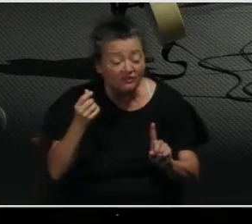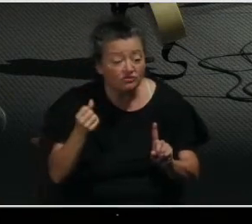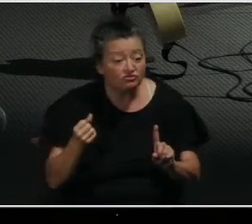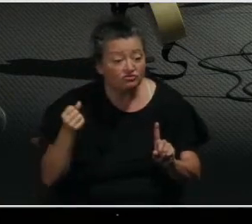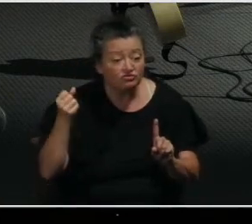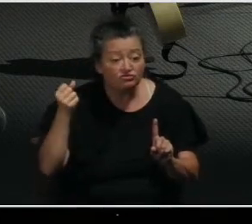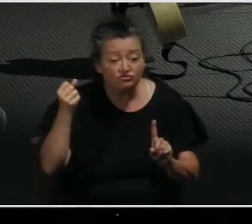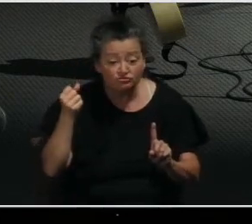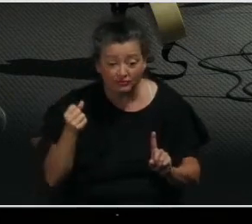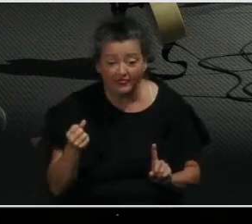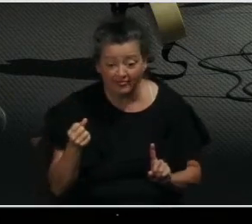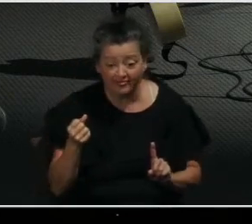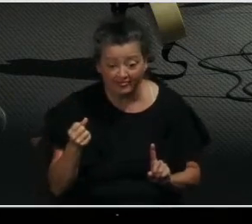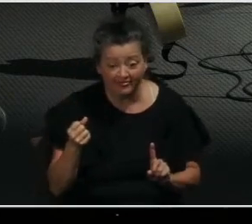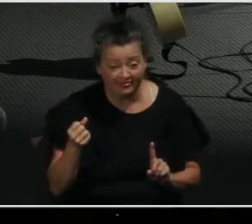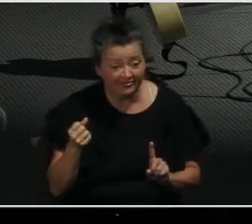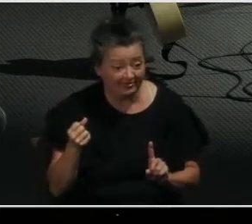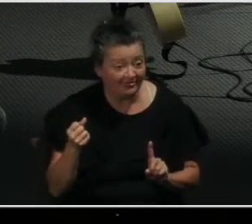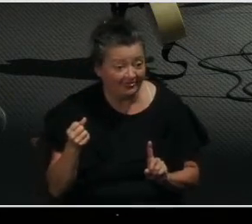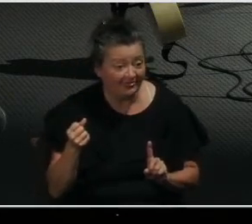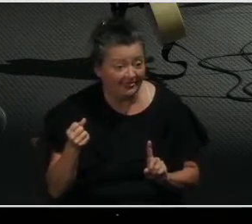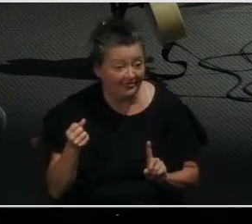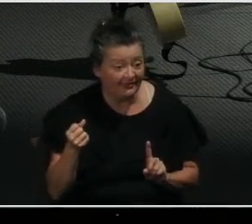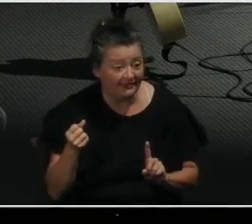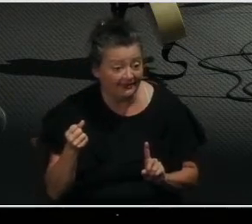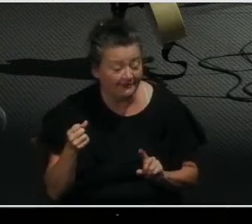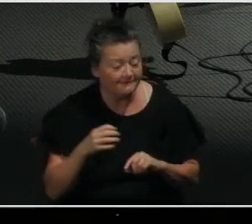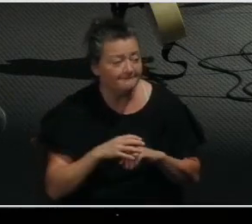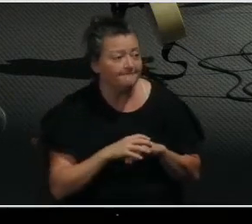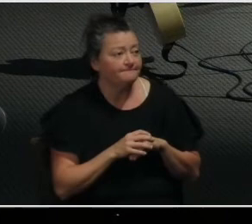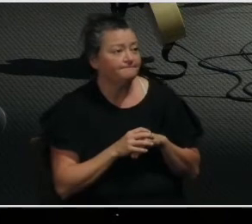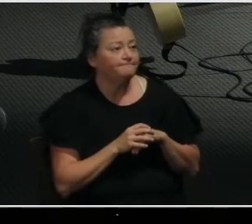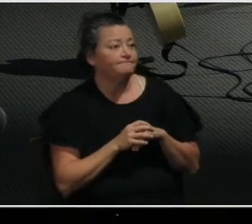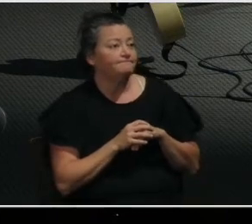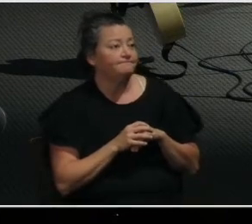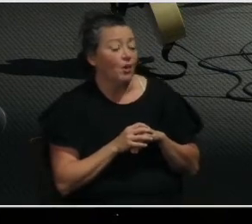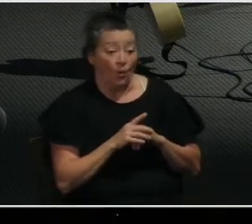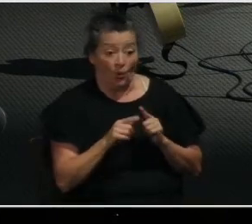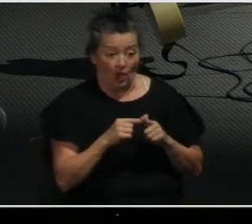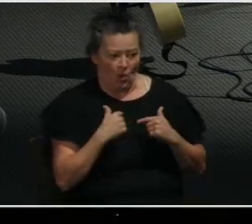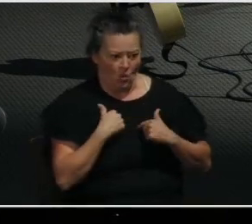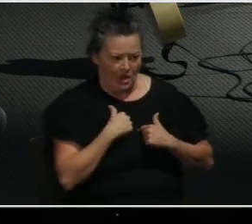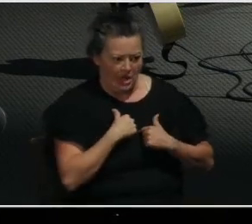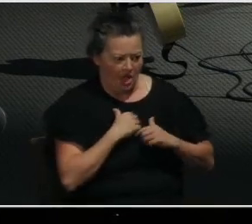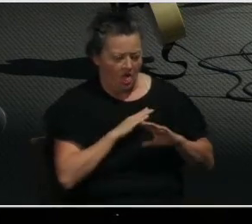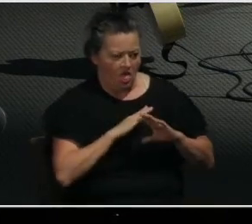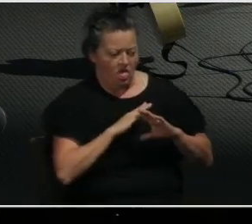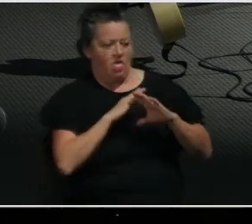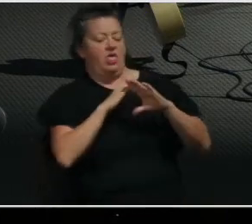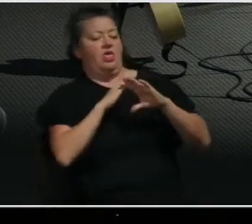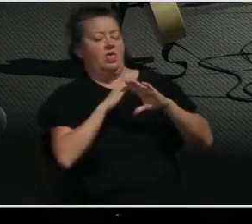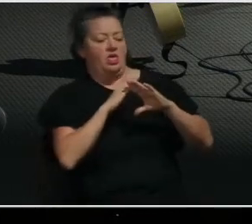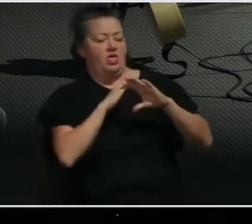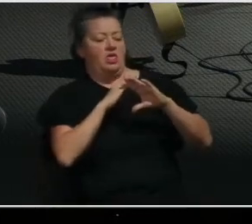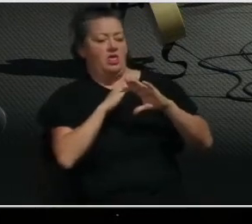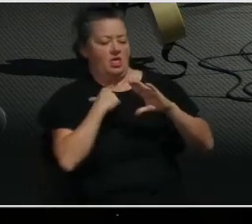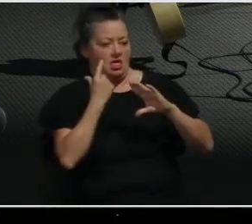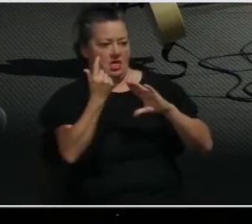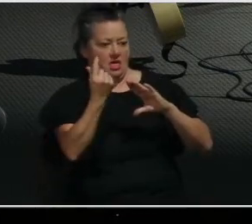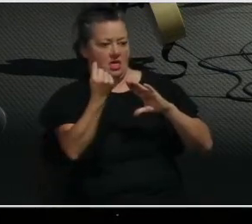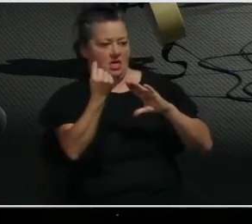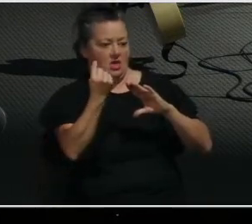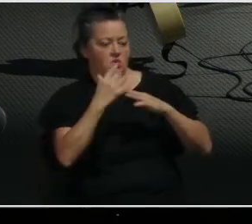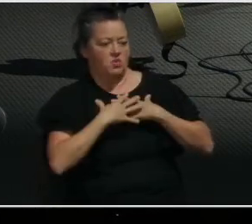culture-altering act to do. Like through Paul or through King